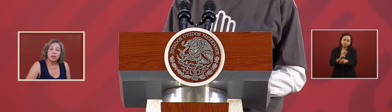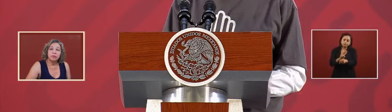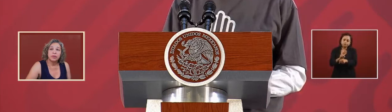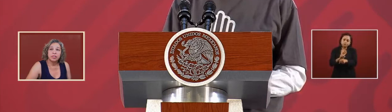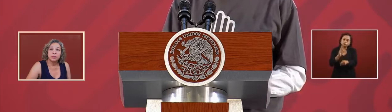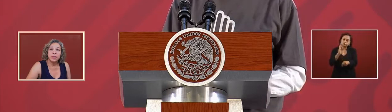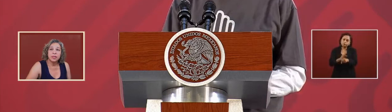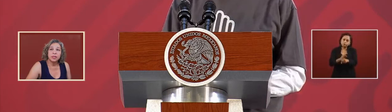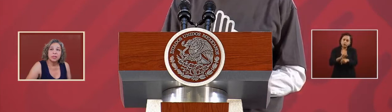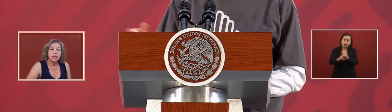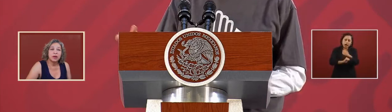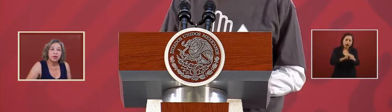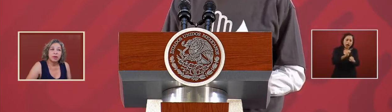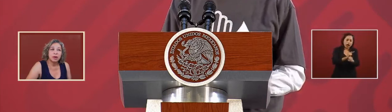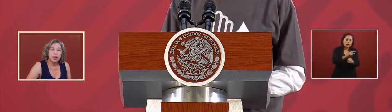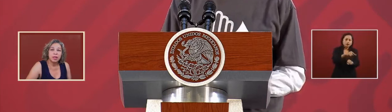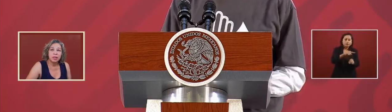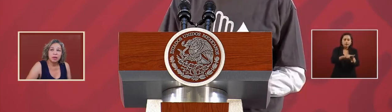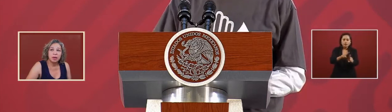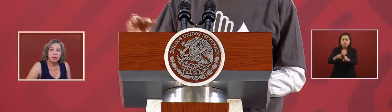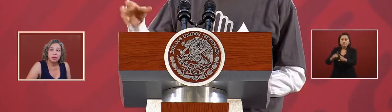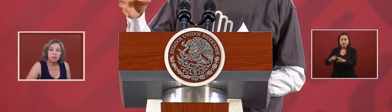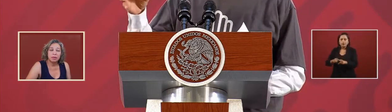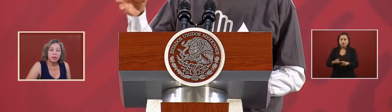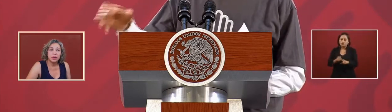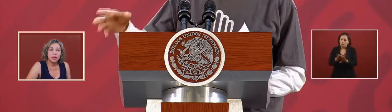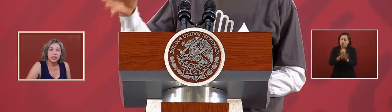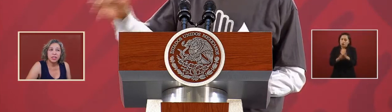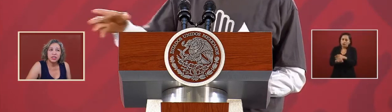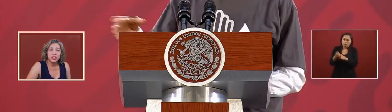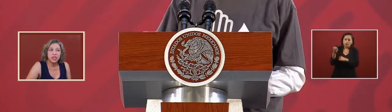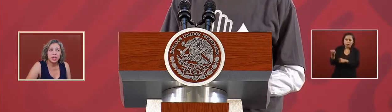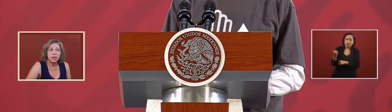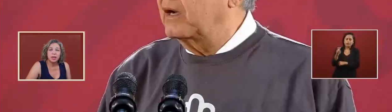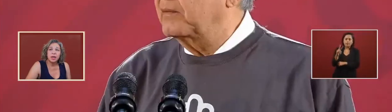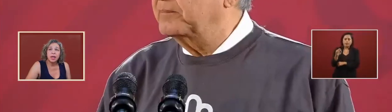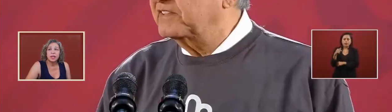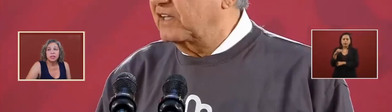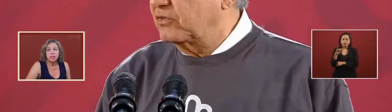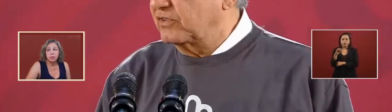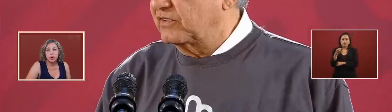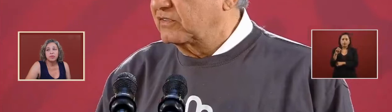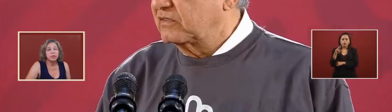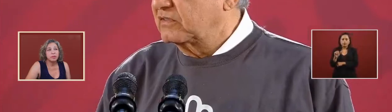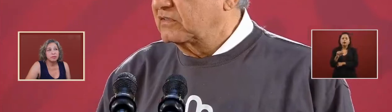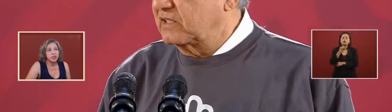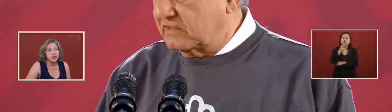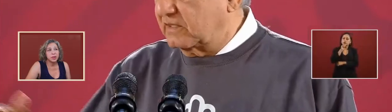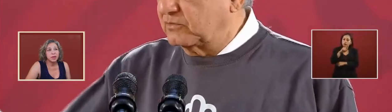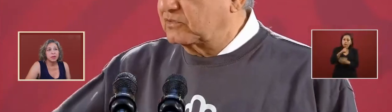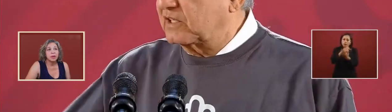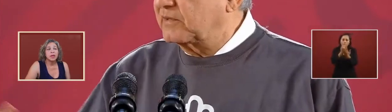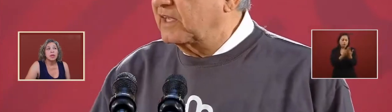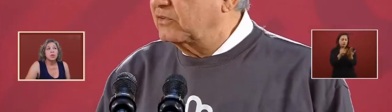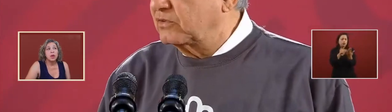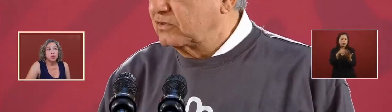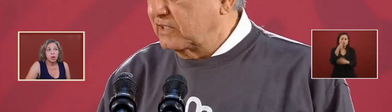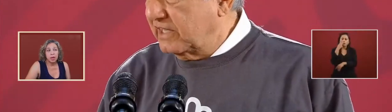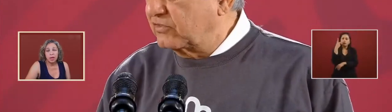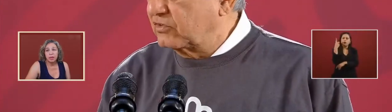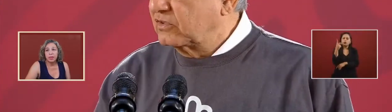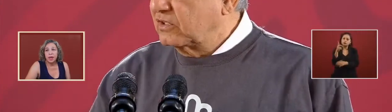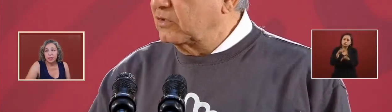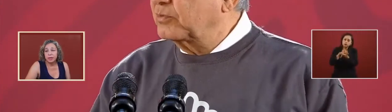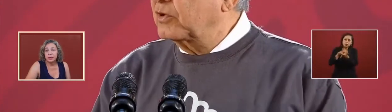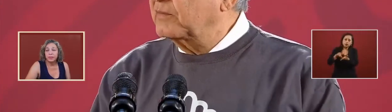for species that are in uh extinction and the support for the fishermen we are